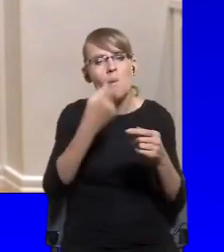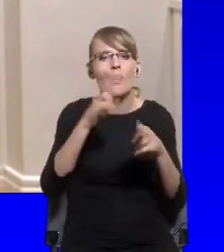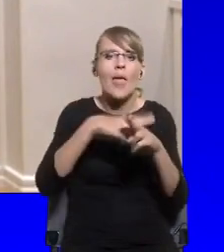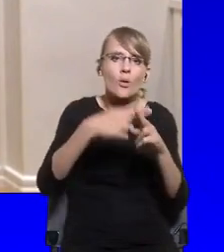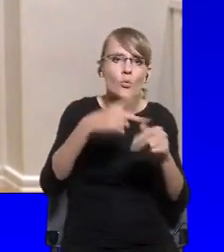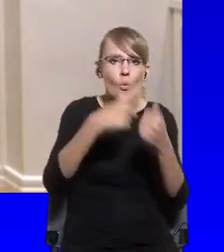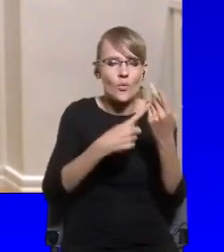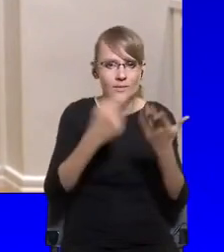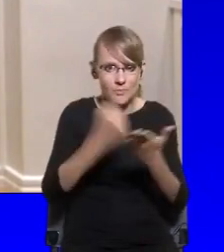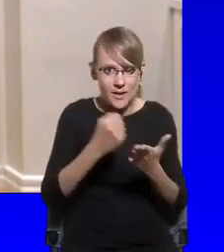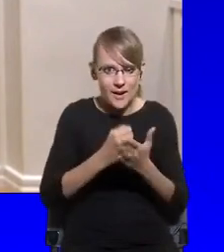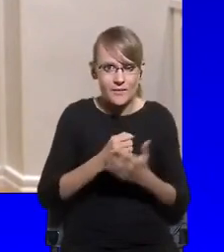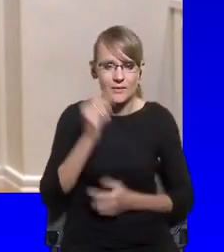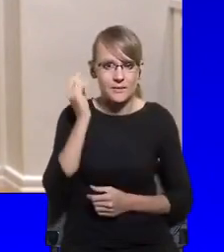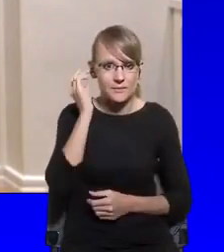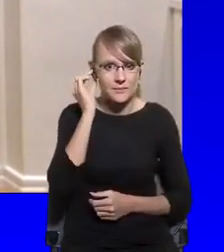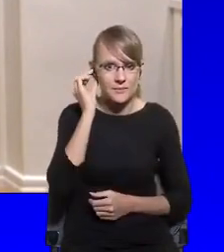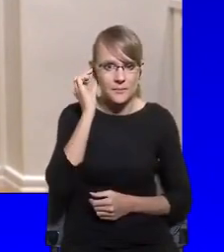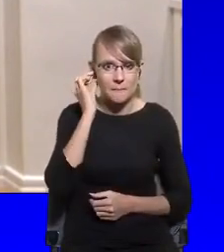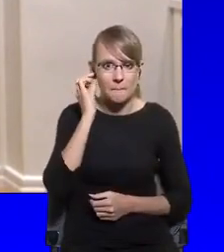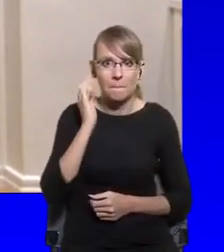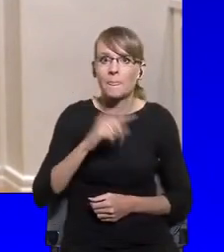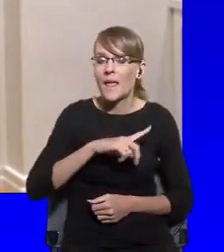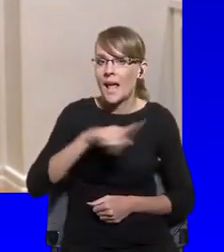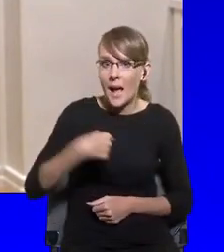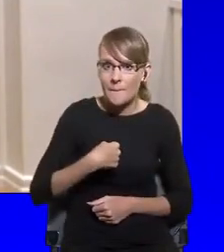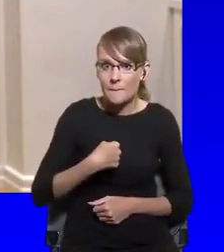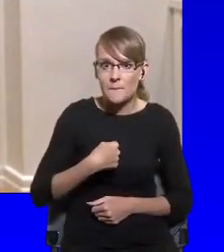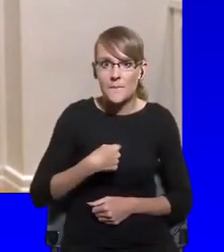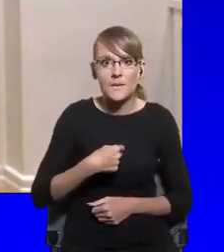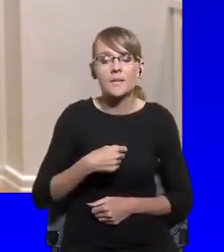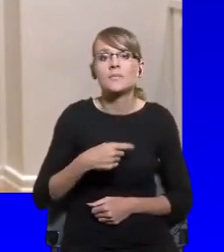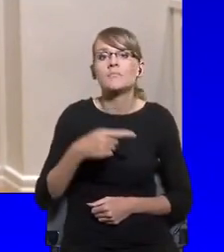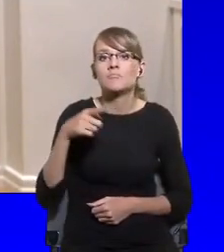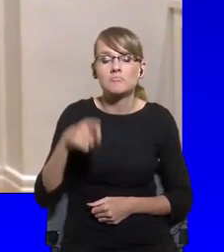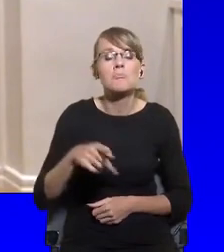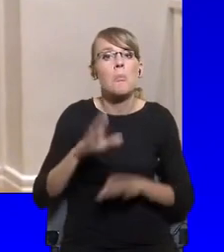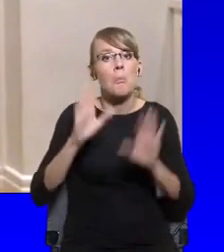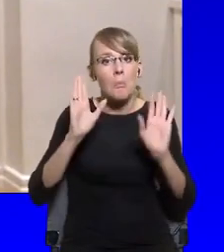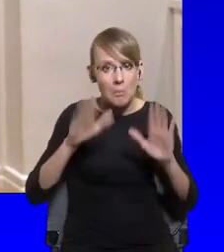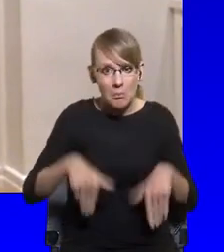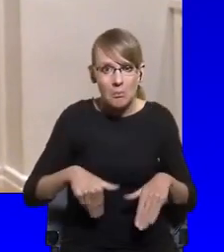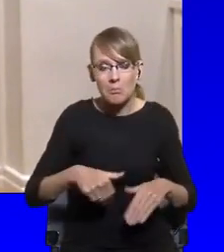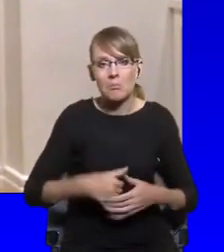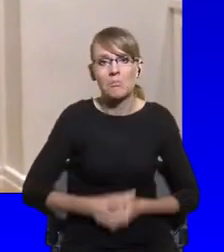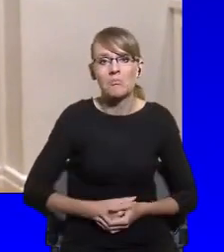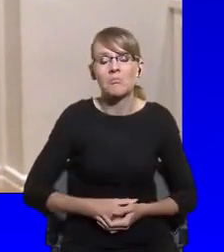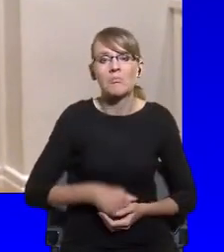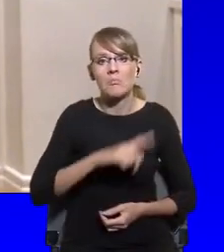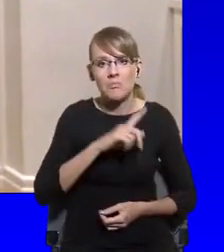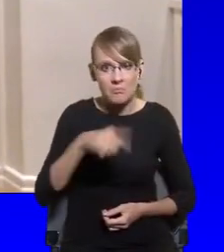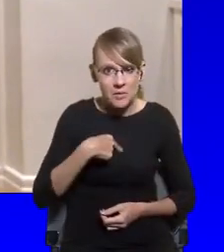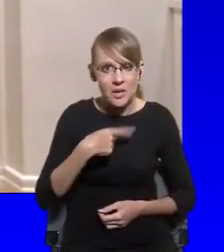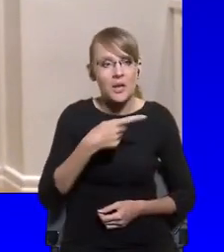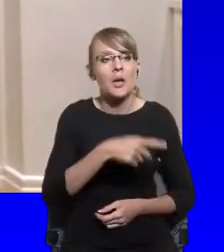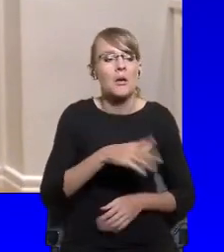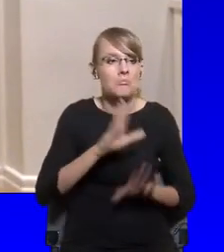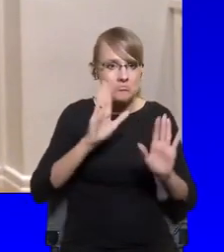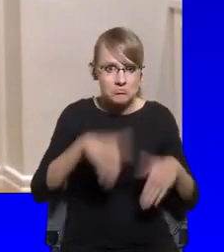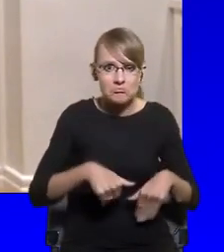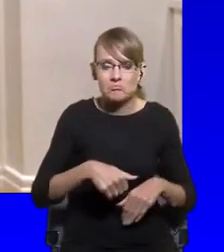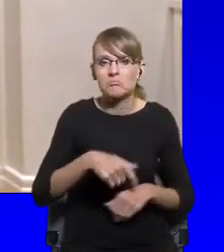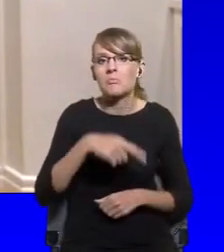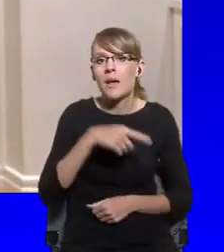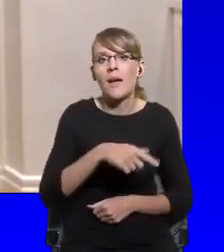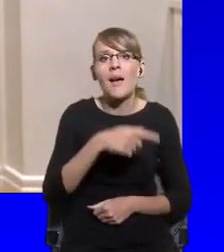sort of, we, we jump on, on, on the battles where illiberals want to have us. I think that's exactly the wrong, uh, the wrong response.